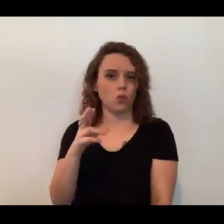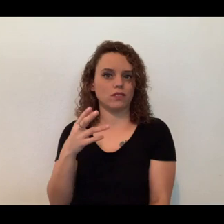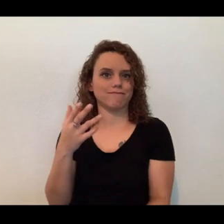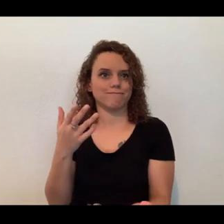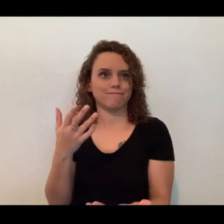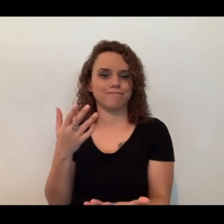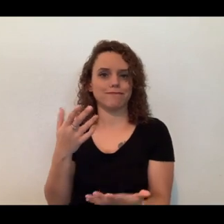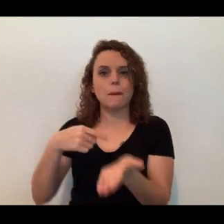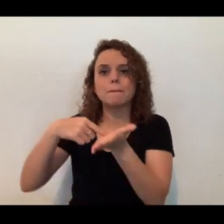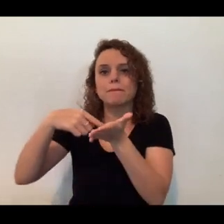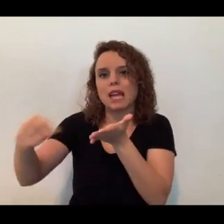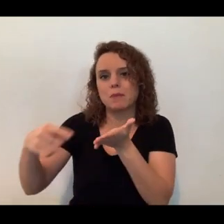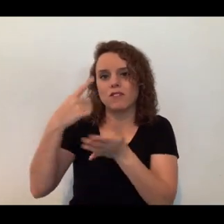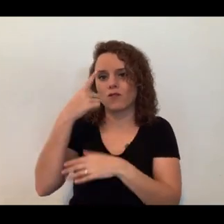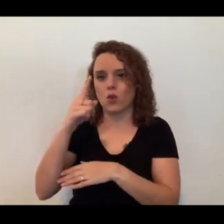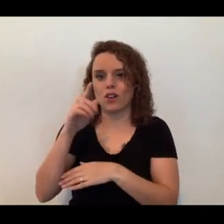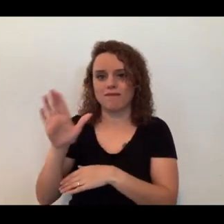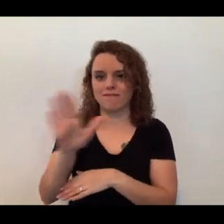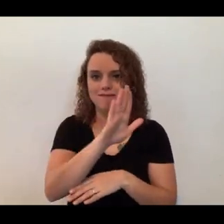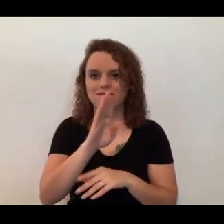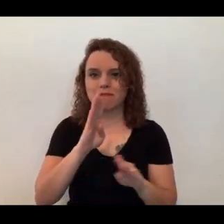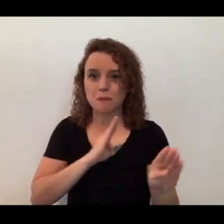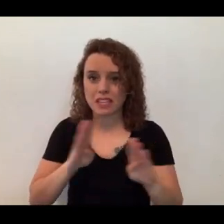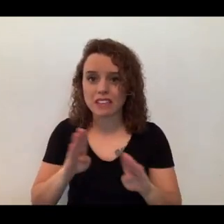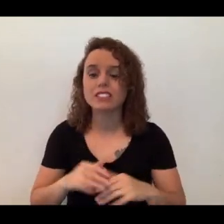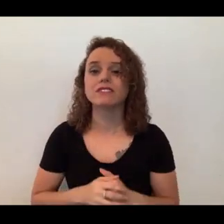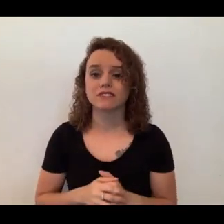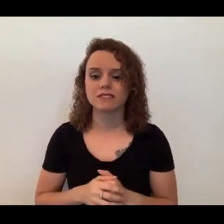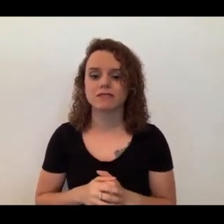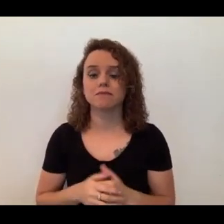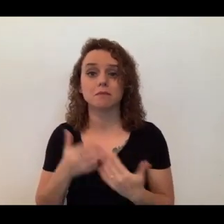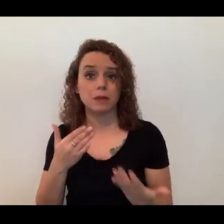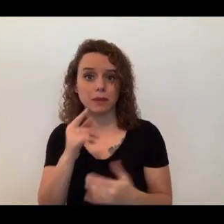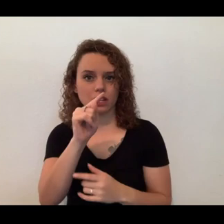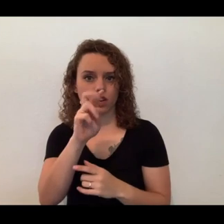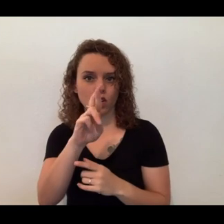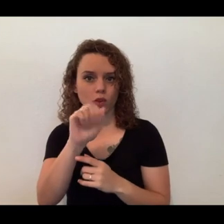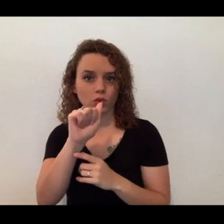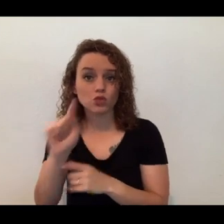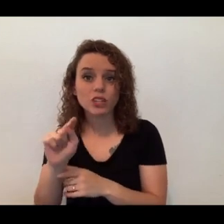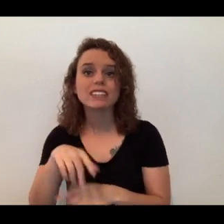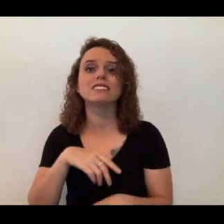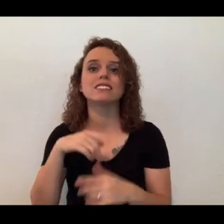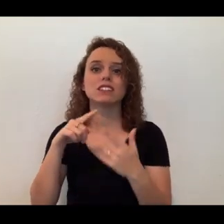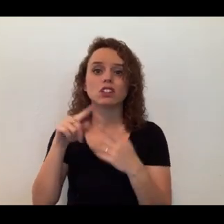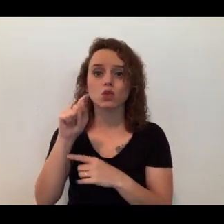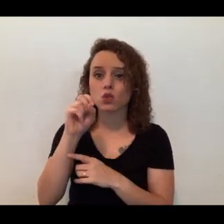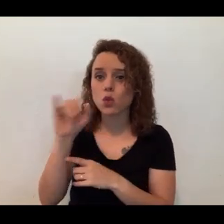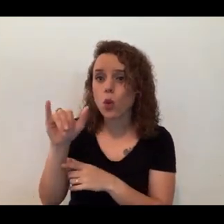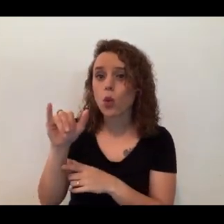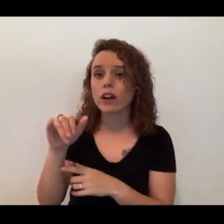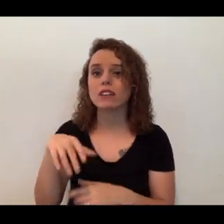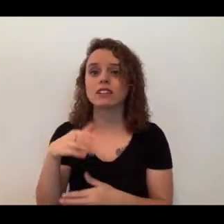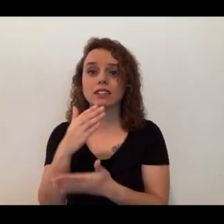for the types of behaviors you're asking for. Now, whether that be a treat, a toy, some dogs usually like getting